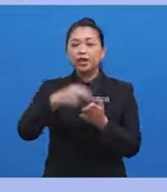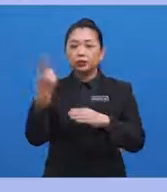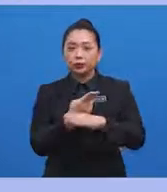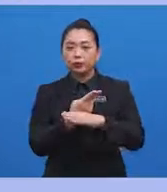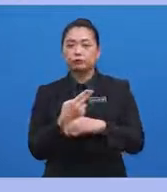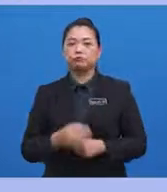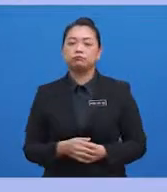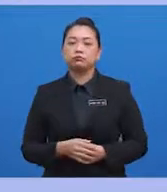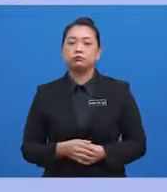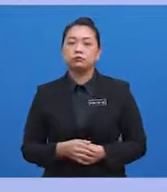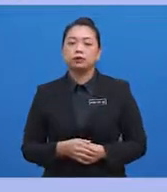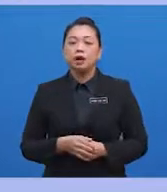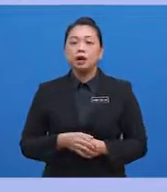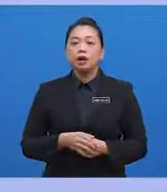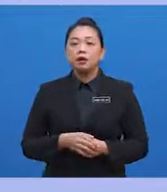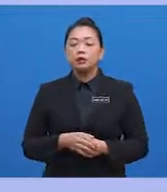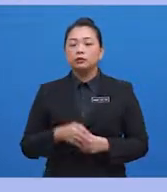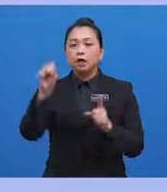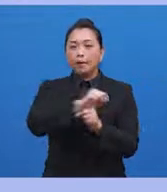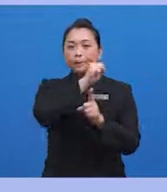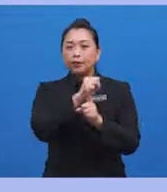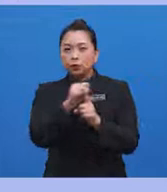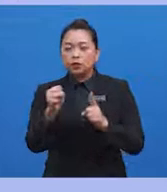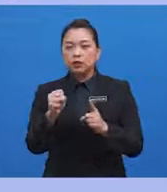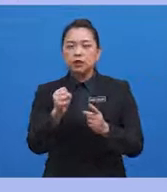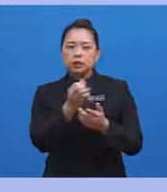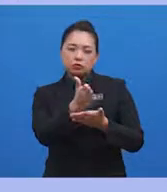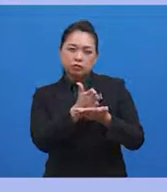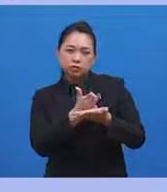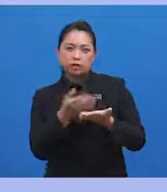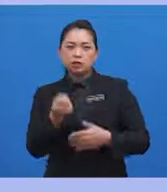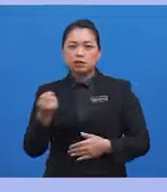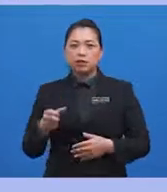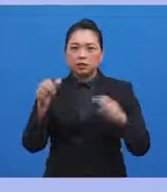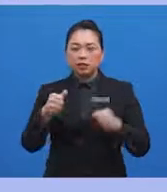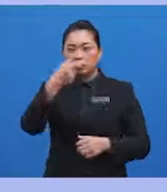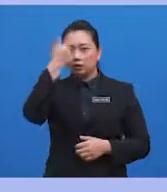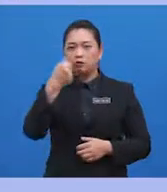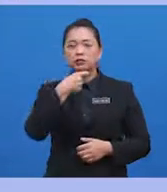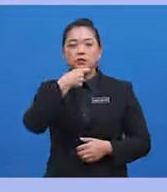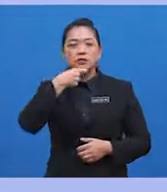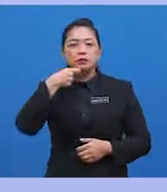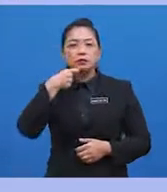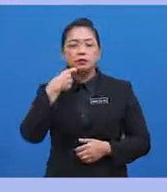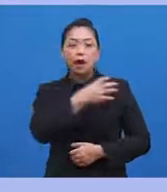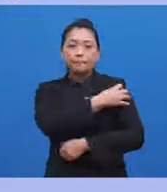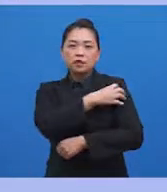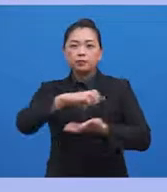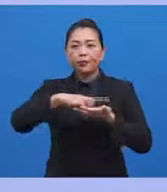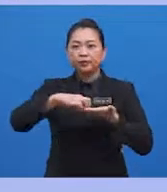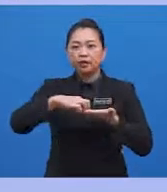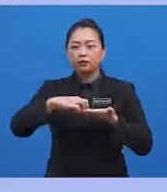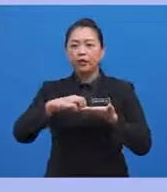Now, abusing certain substances can cause dehydration, muscle breakdown and increased body